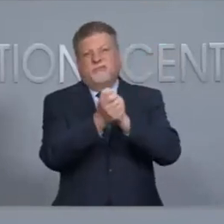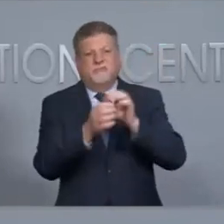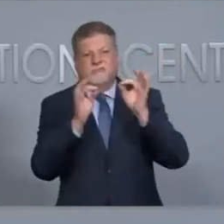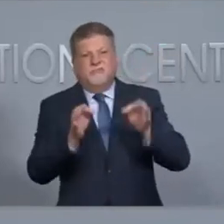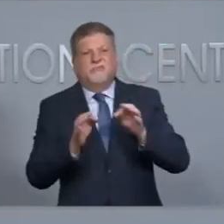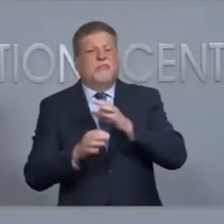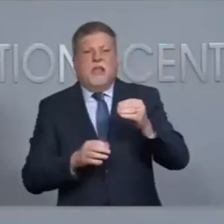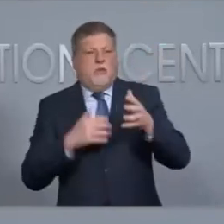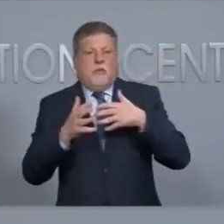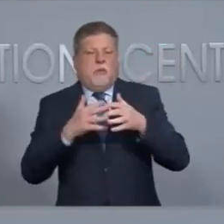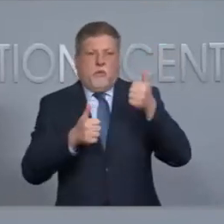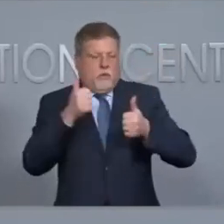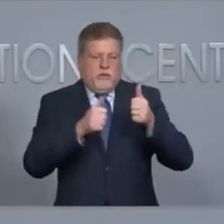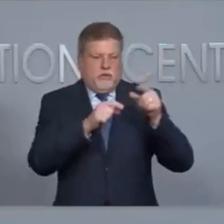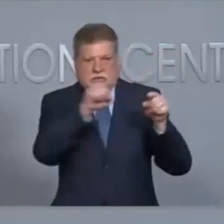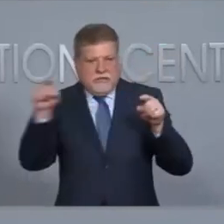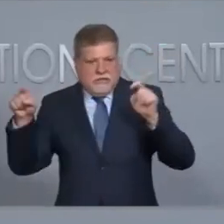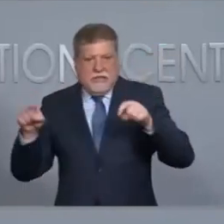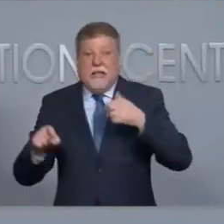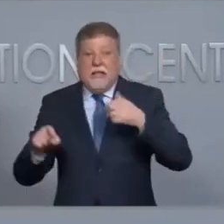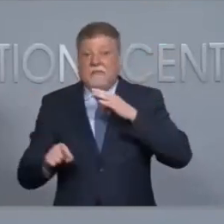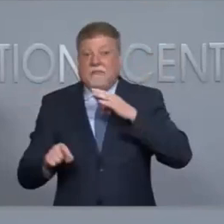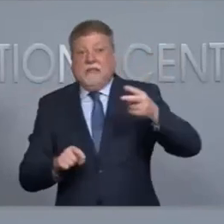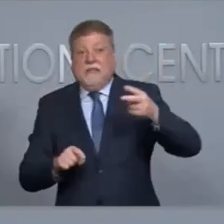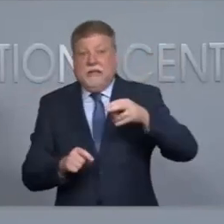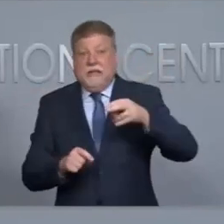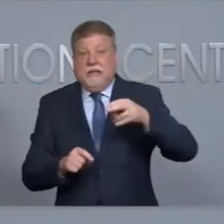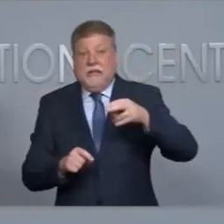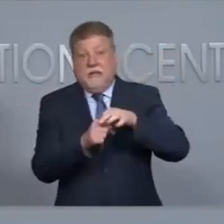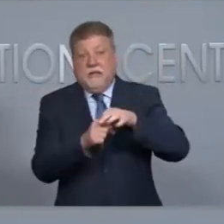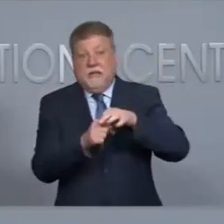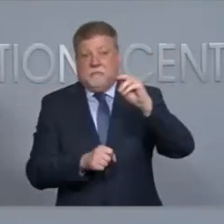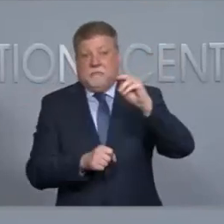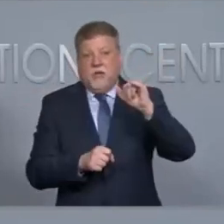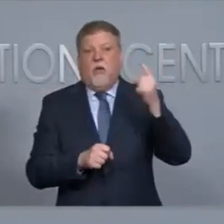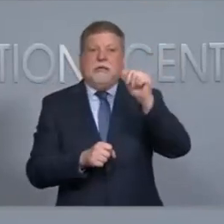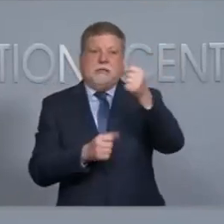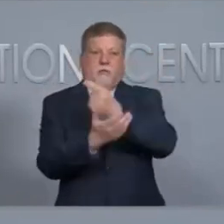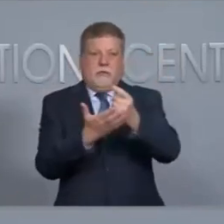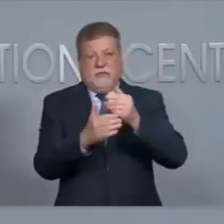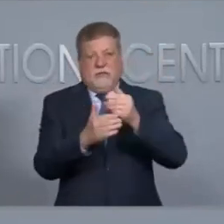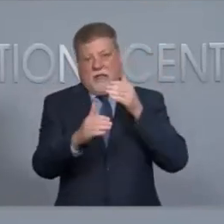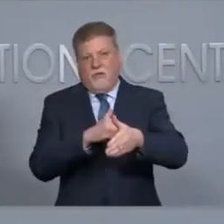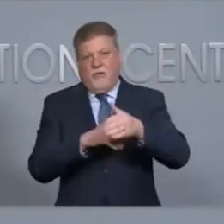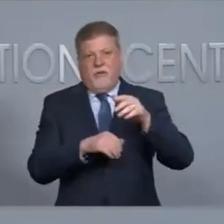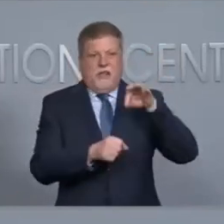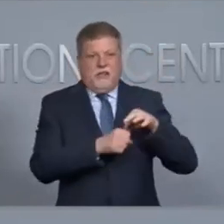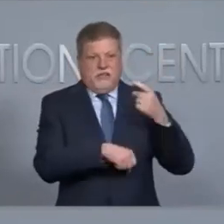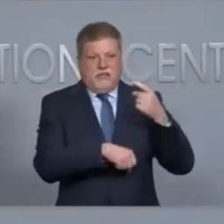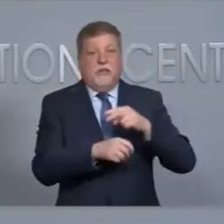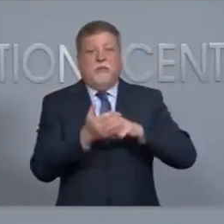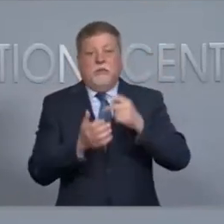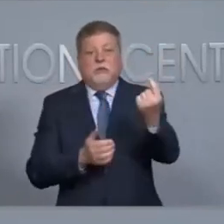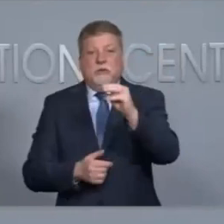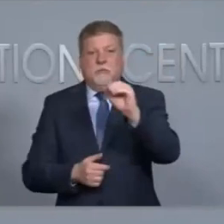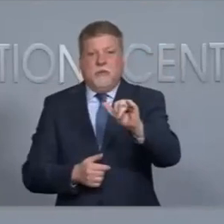held no matter what contest if we have a second primary it would be 10 weeks after election day so that would be Tuesday May the